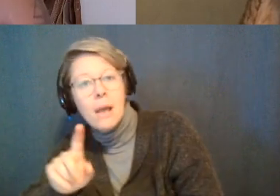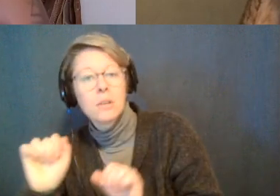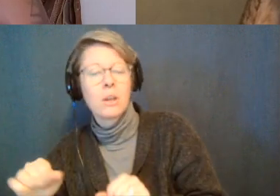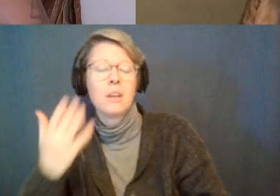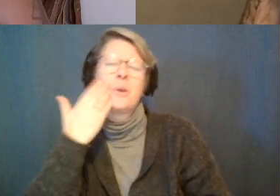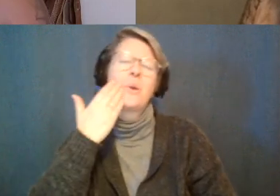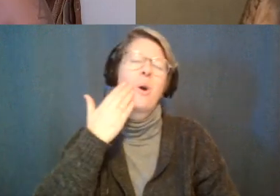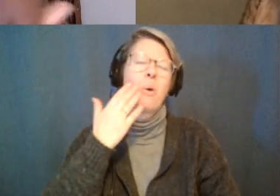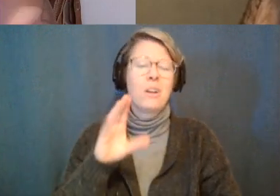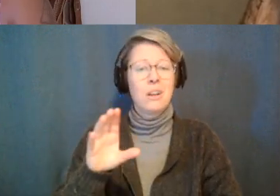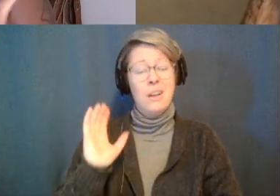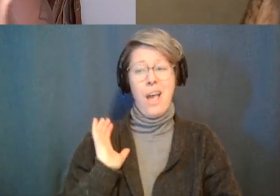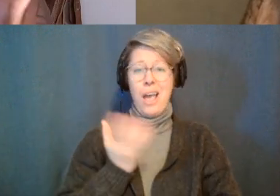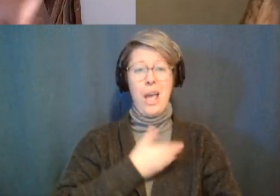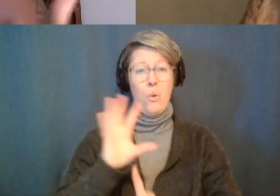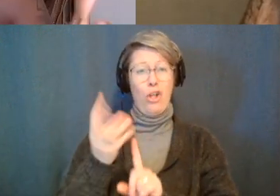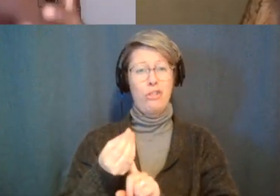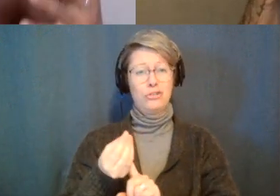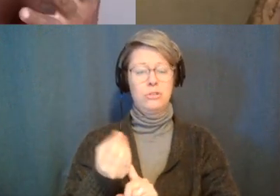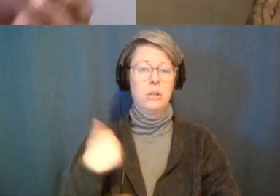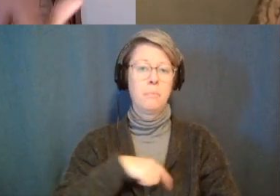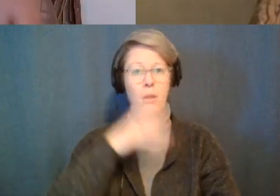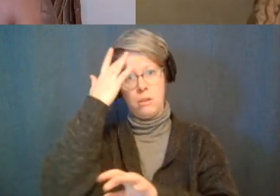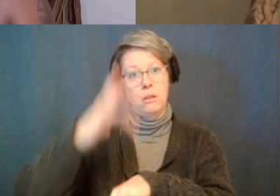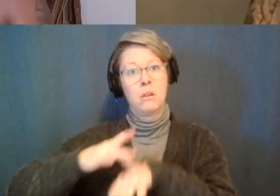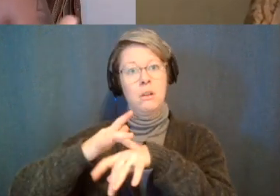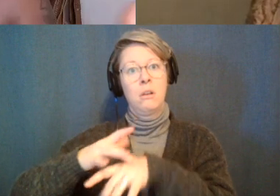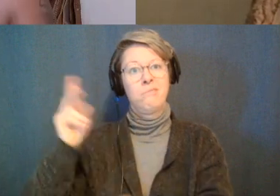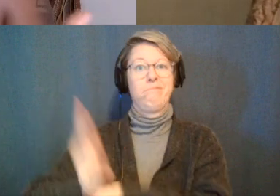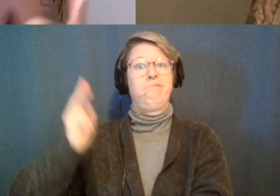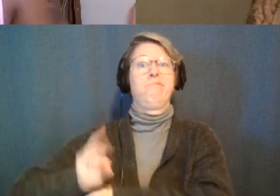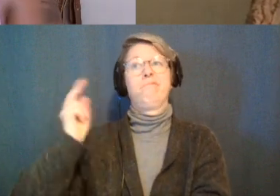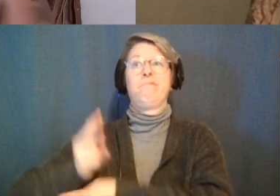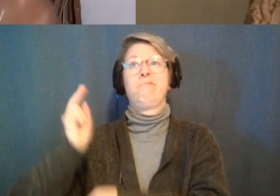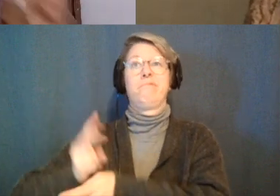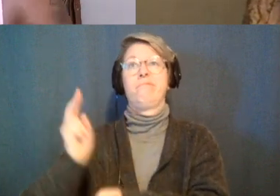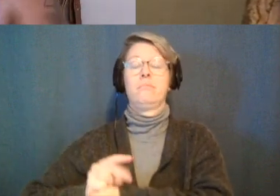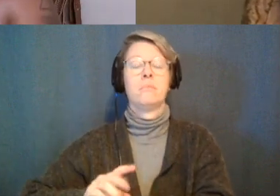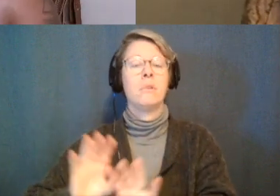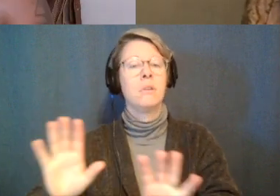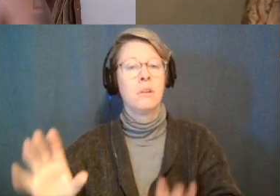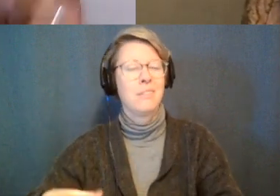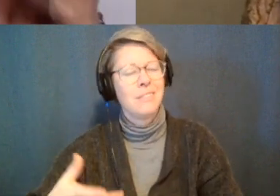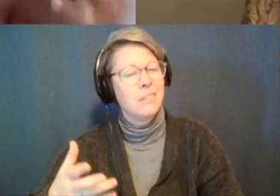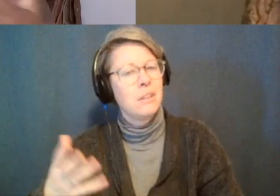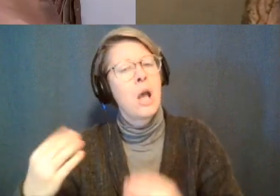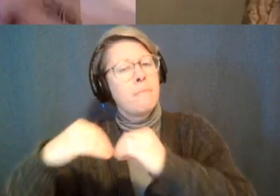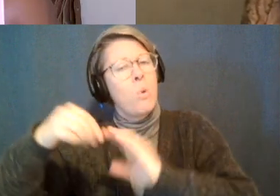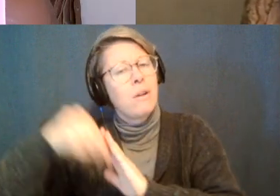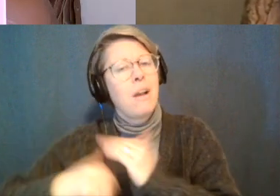sacredness from it and now i'm not here to say like you still got to have your times when you're just like i want to ravage you you i want to ravage you and go in